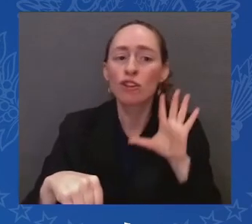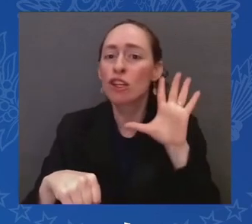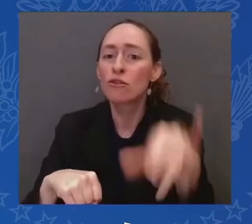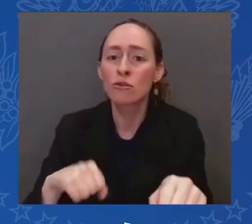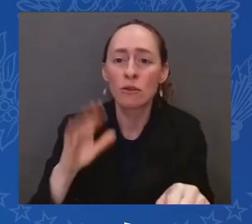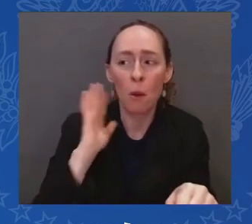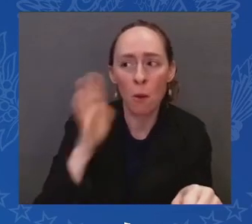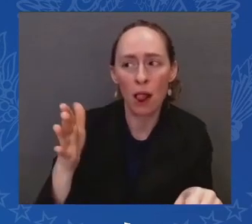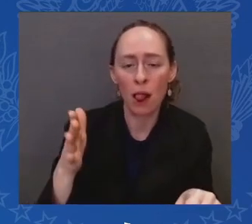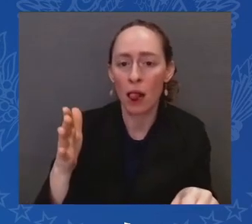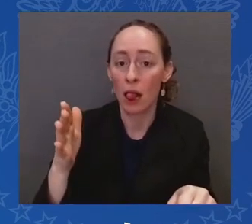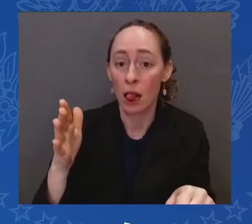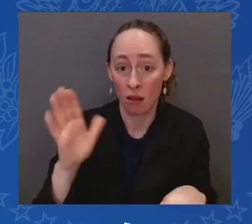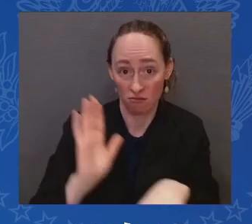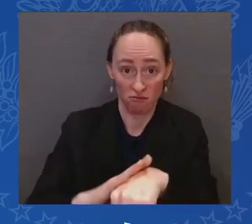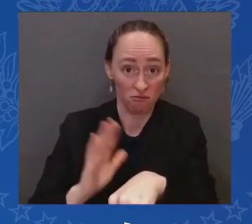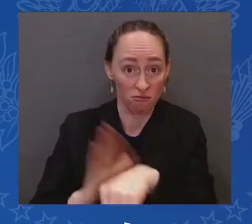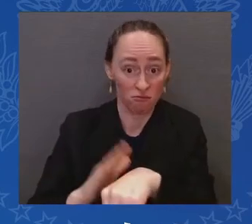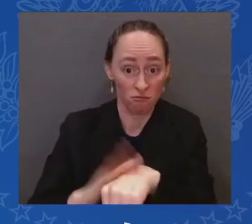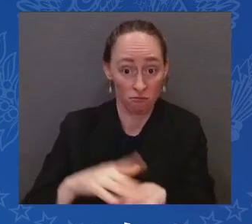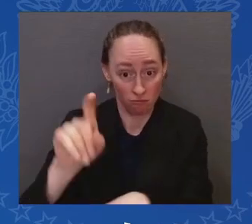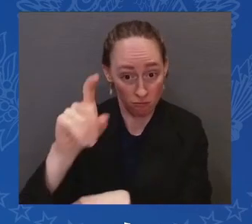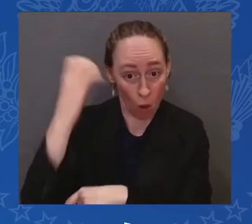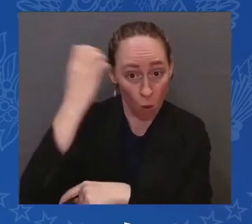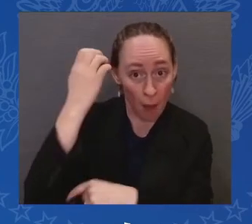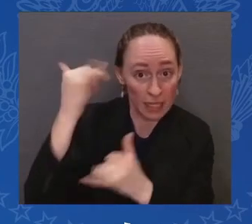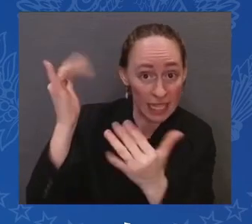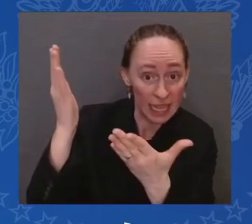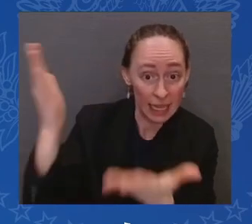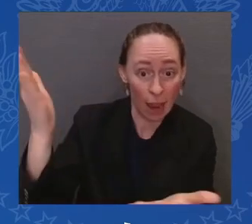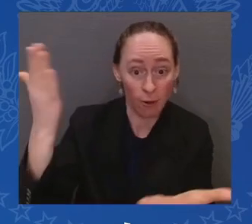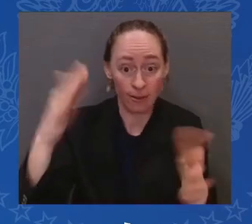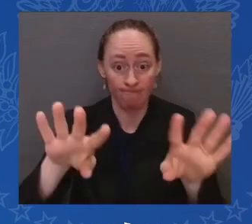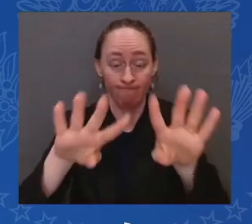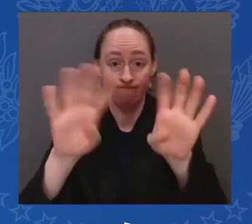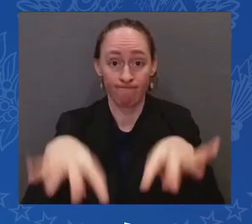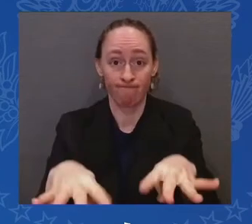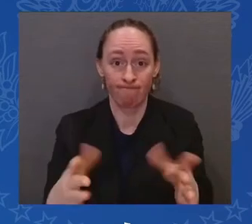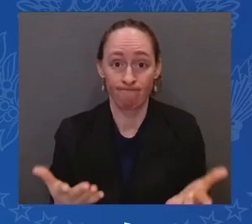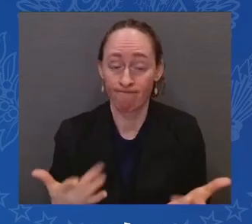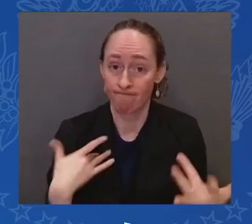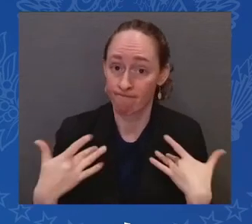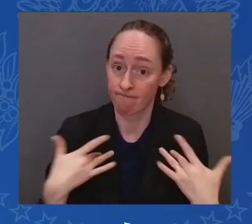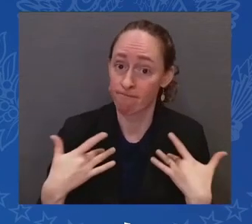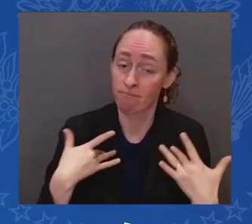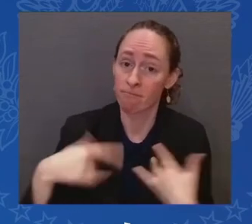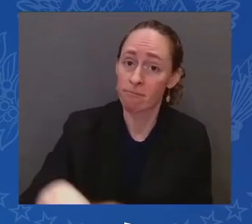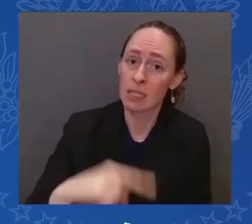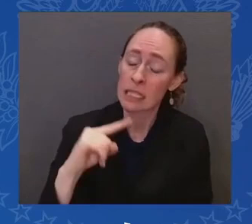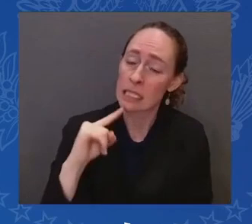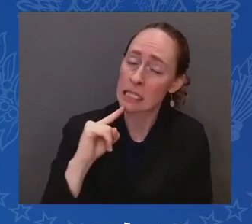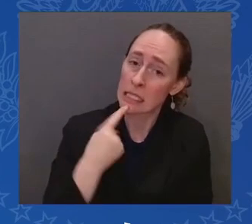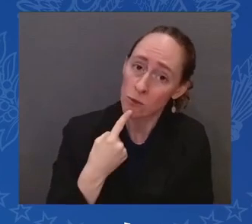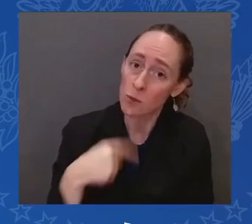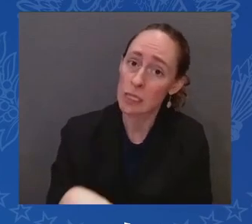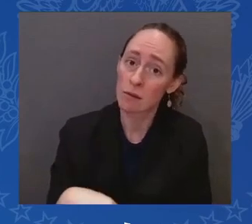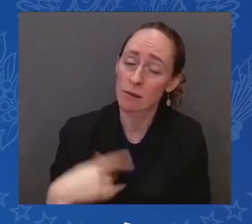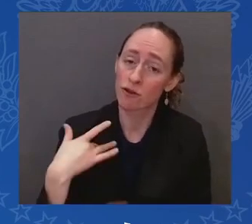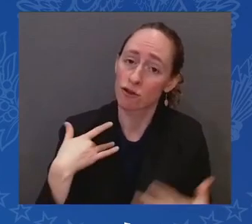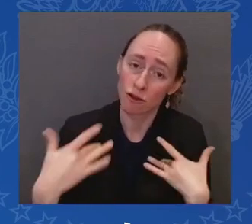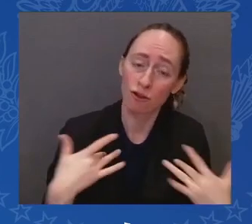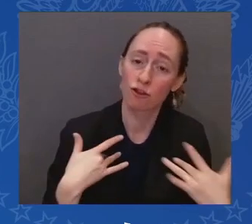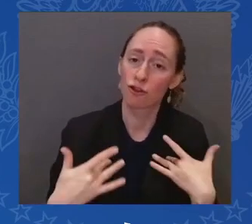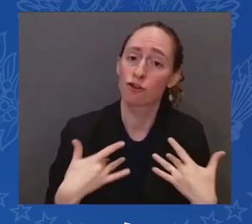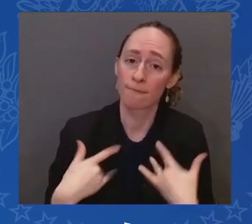And at what rates are they going to continue to fund it? This is too serious. Like I said, I am willing to make significant